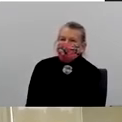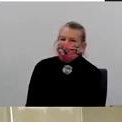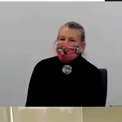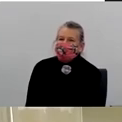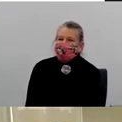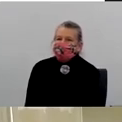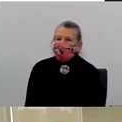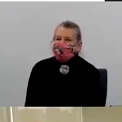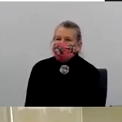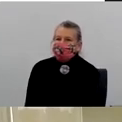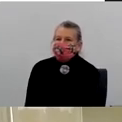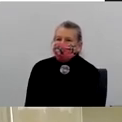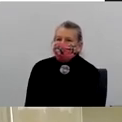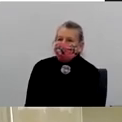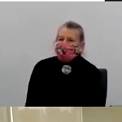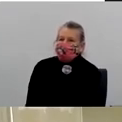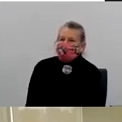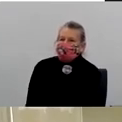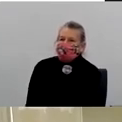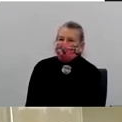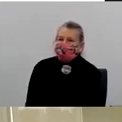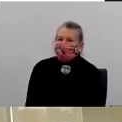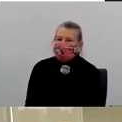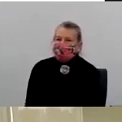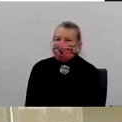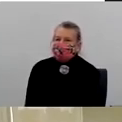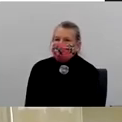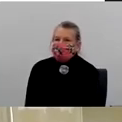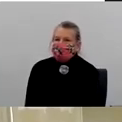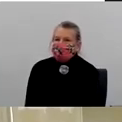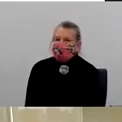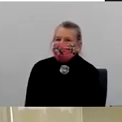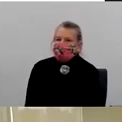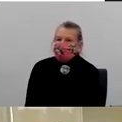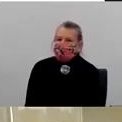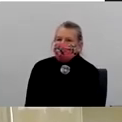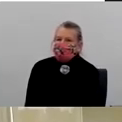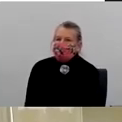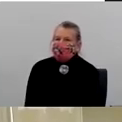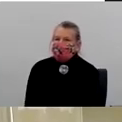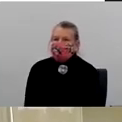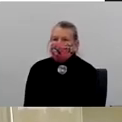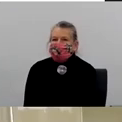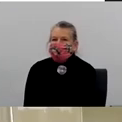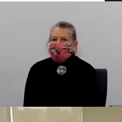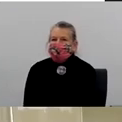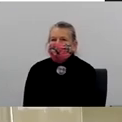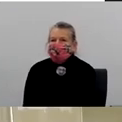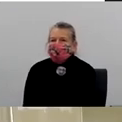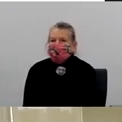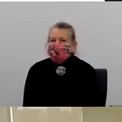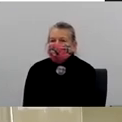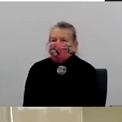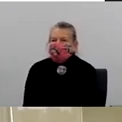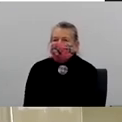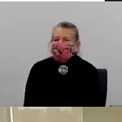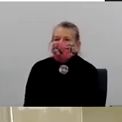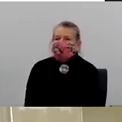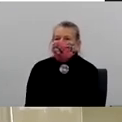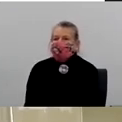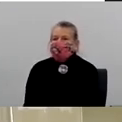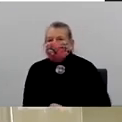these four components, uh, using the wearable sensors and technology to understand heart rate, heart rate variability, temperature